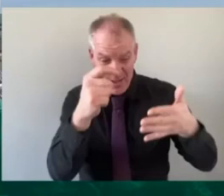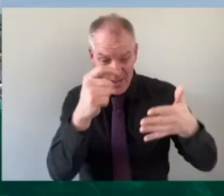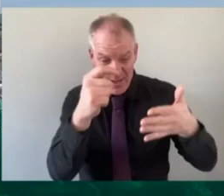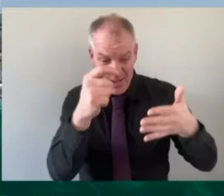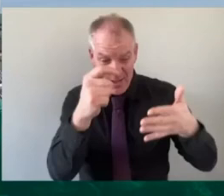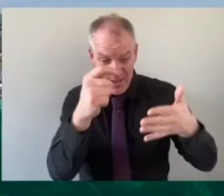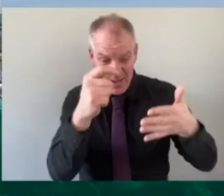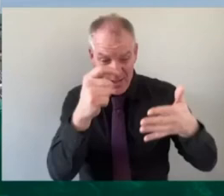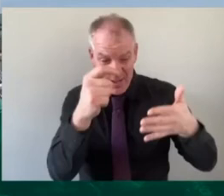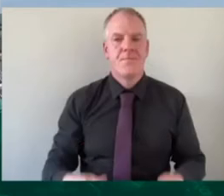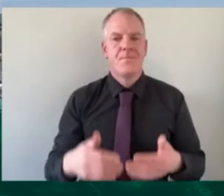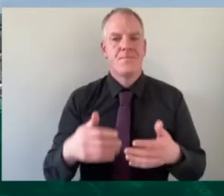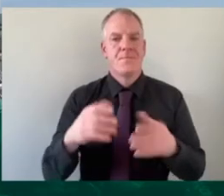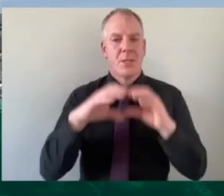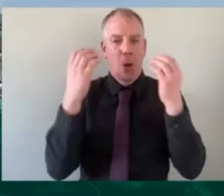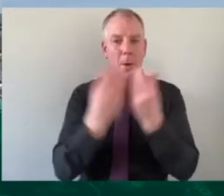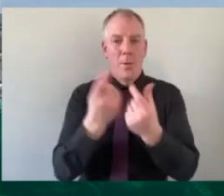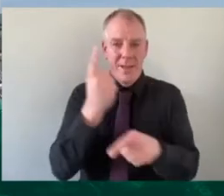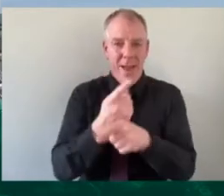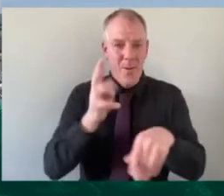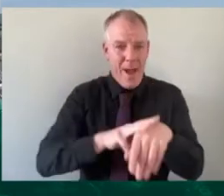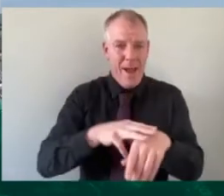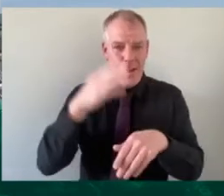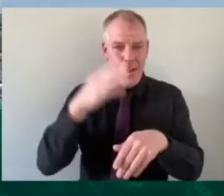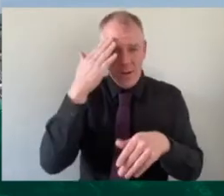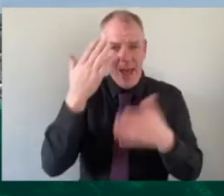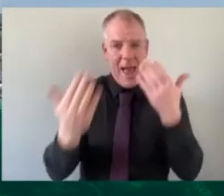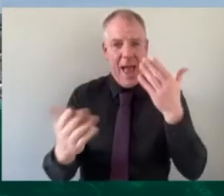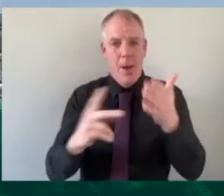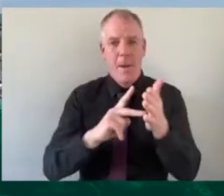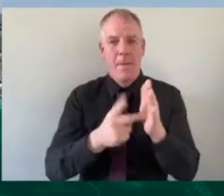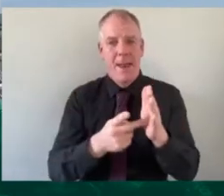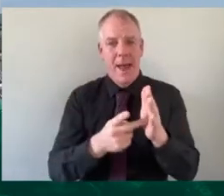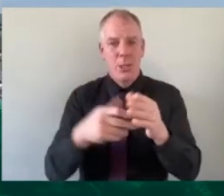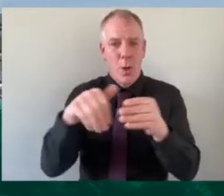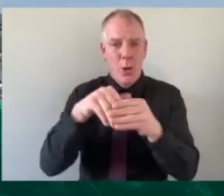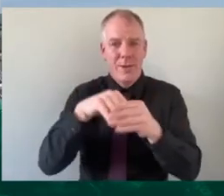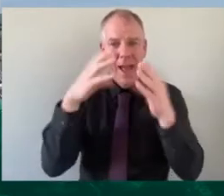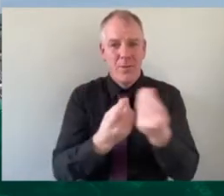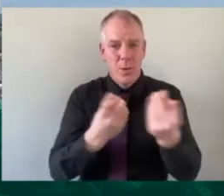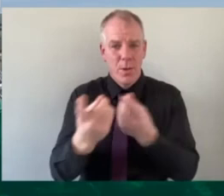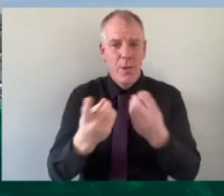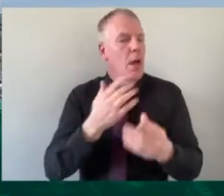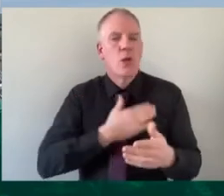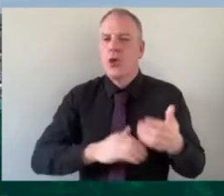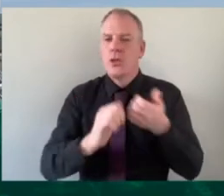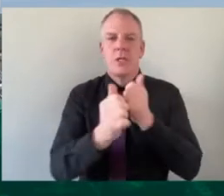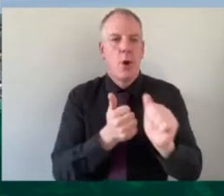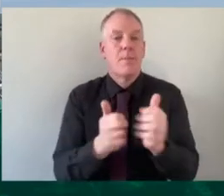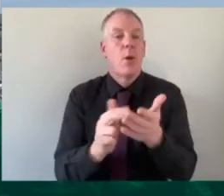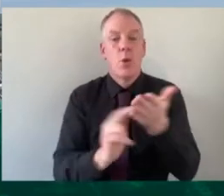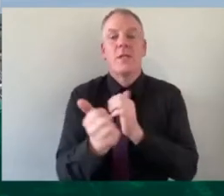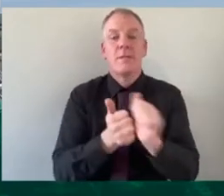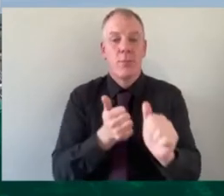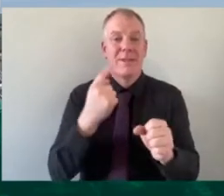minority ethnic communities as well and and how we plan to include them in everything we do not just in sport but using sport again as a